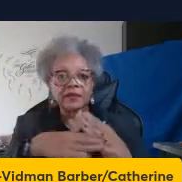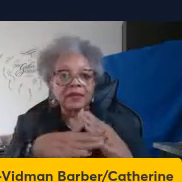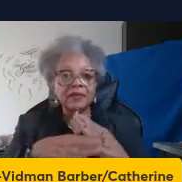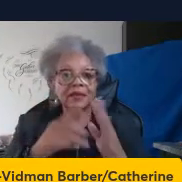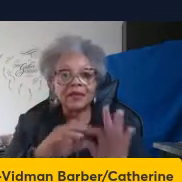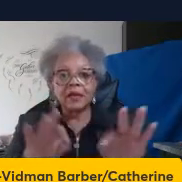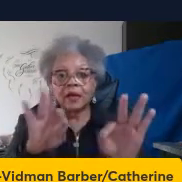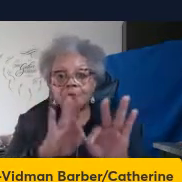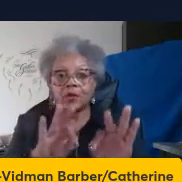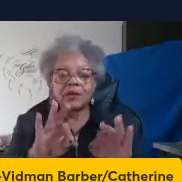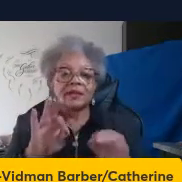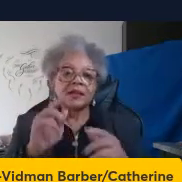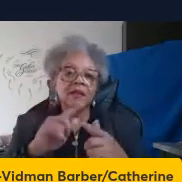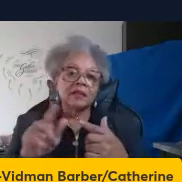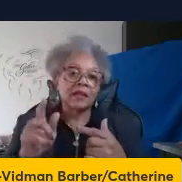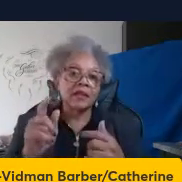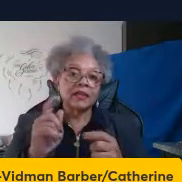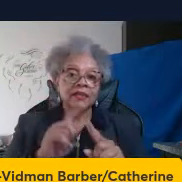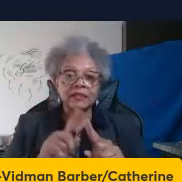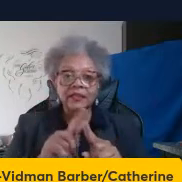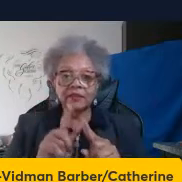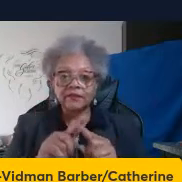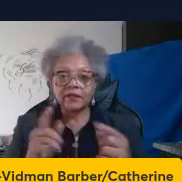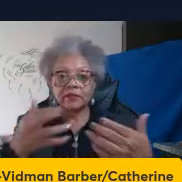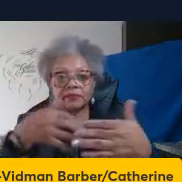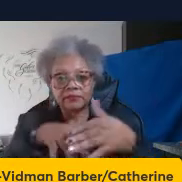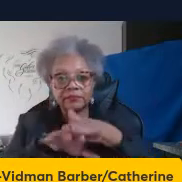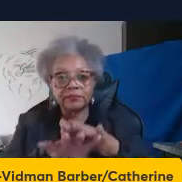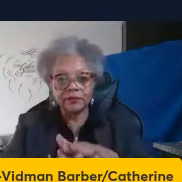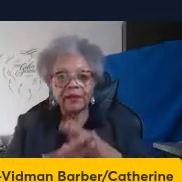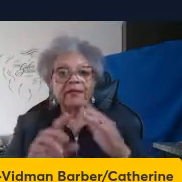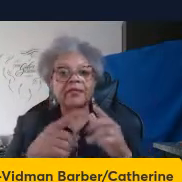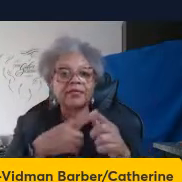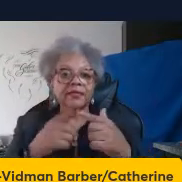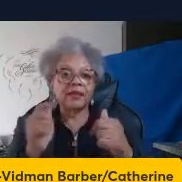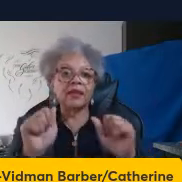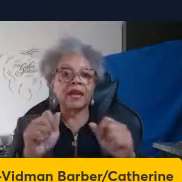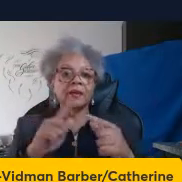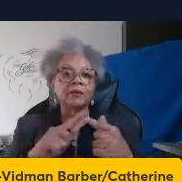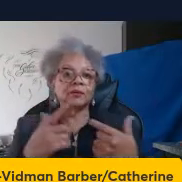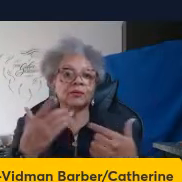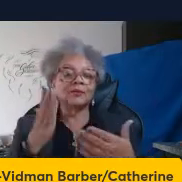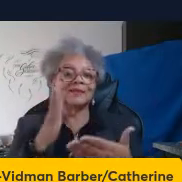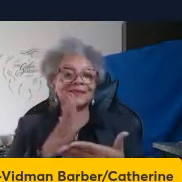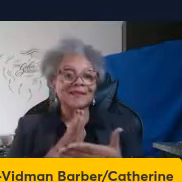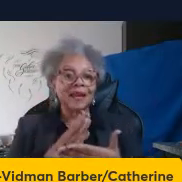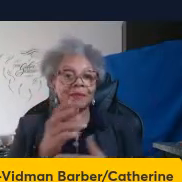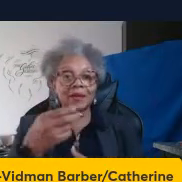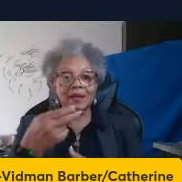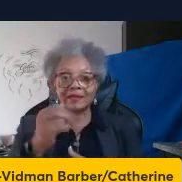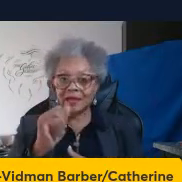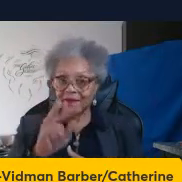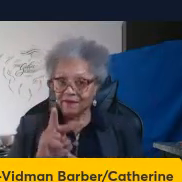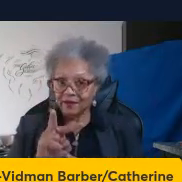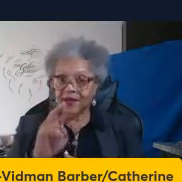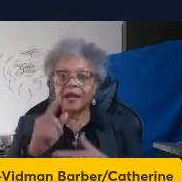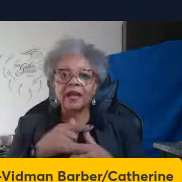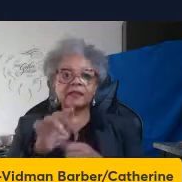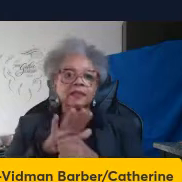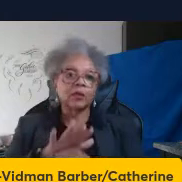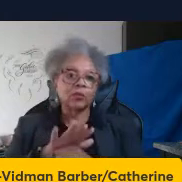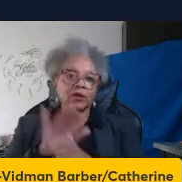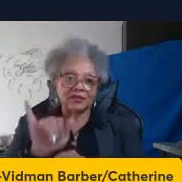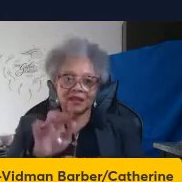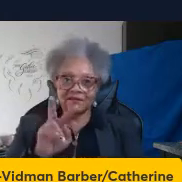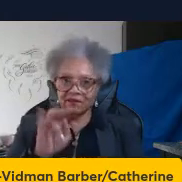like reverse transcriptase or integrase, you can then be able to stop HIV in its tracks and completely suppress the virus.